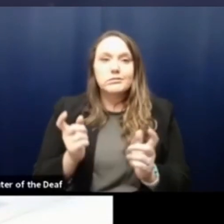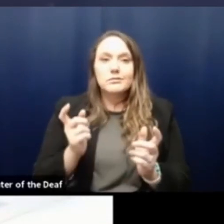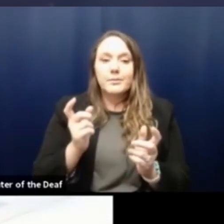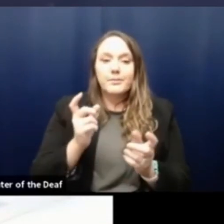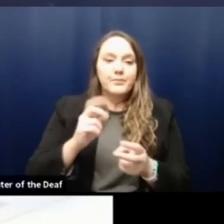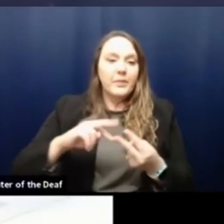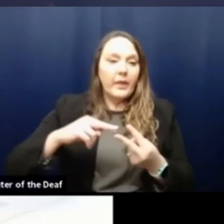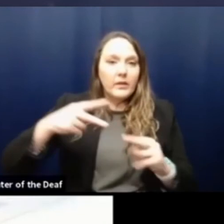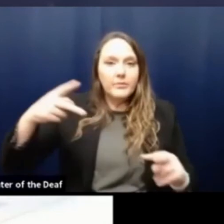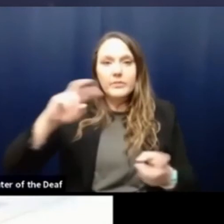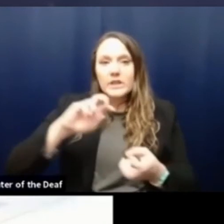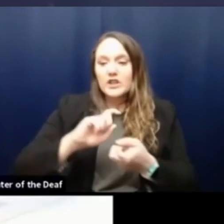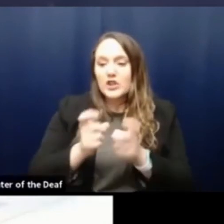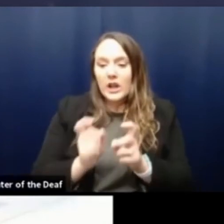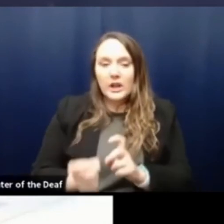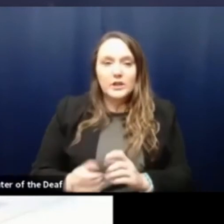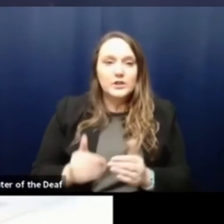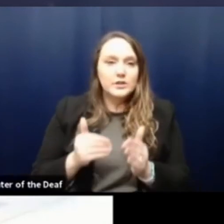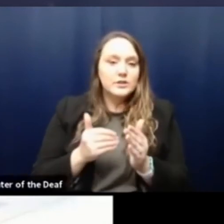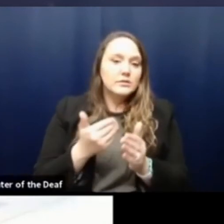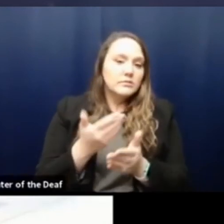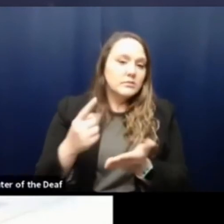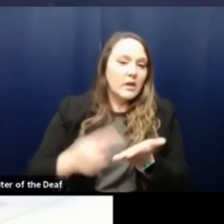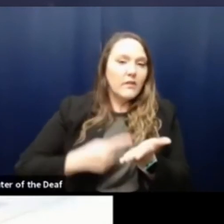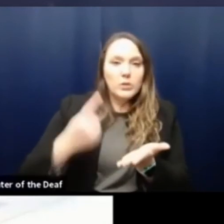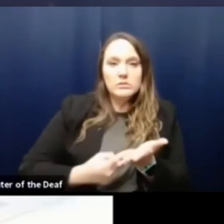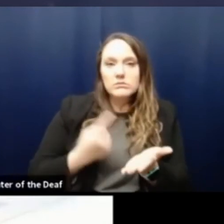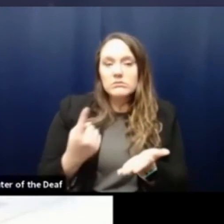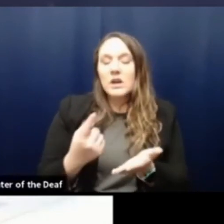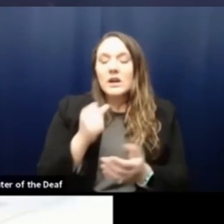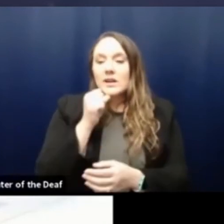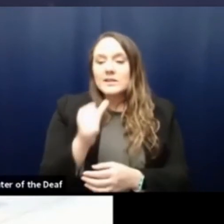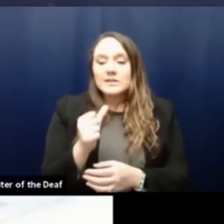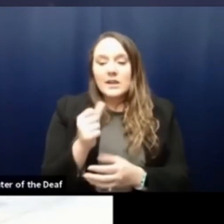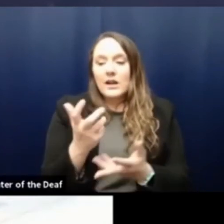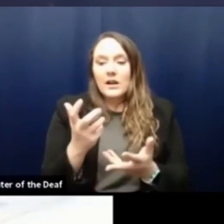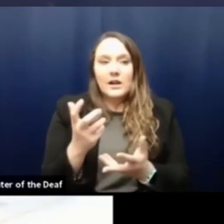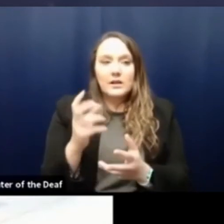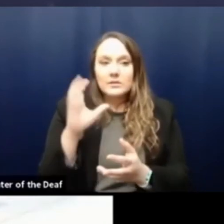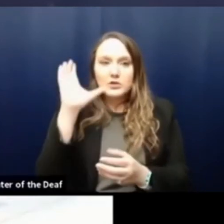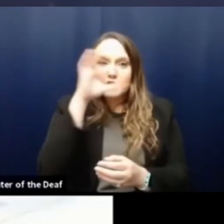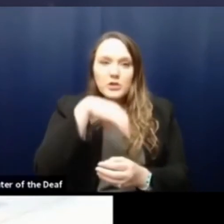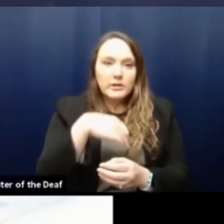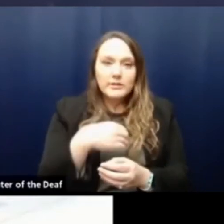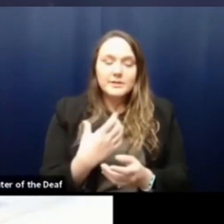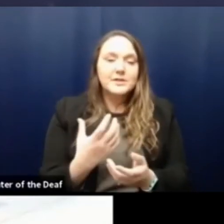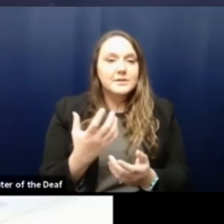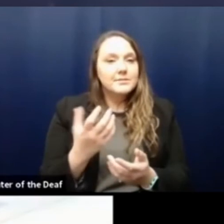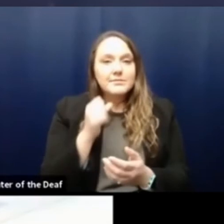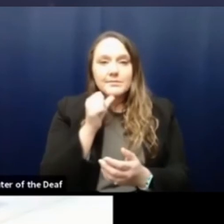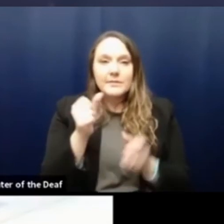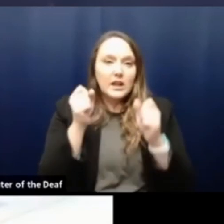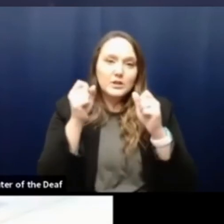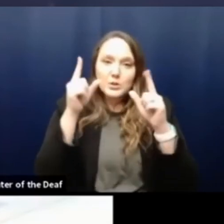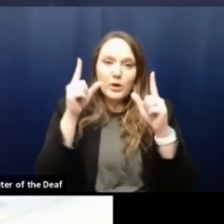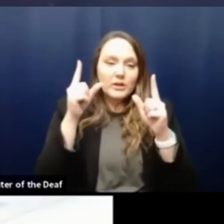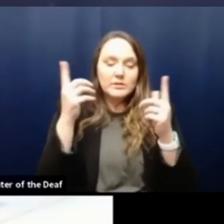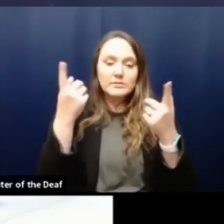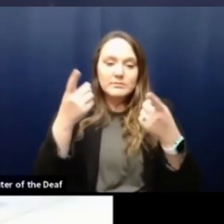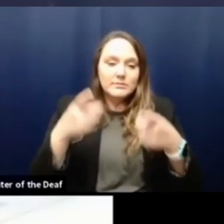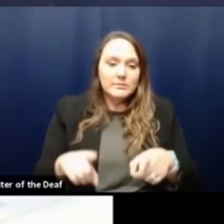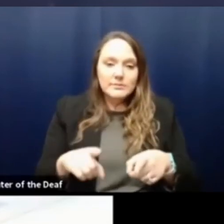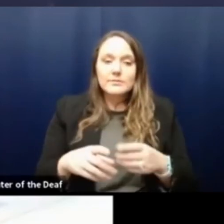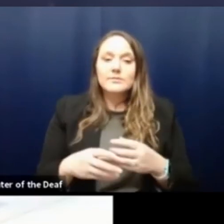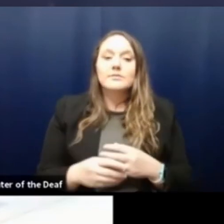change periodically. So it's not uncommon to see a change. Um, and so it's not a surprise that this has happened. And, uh,